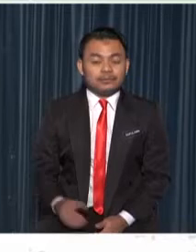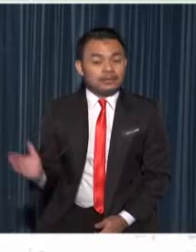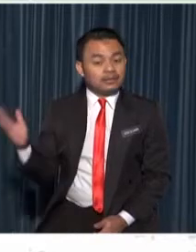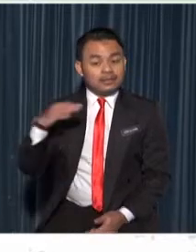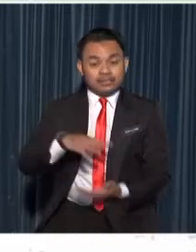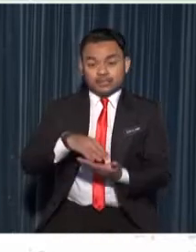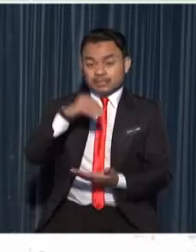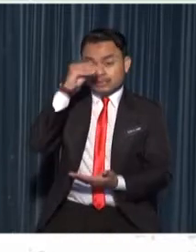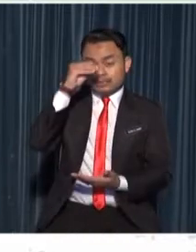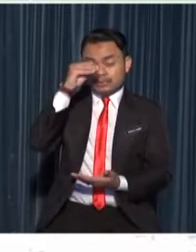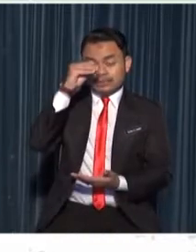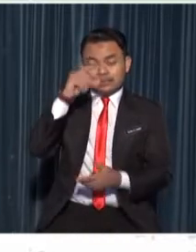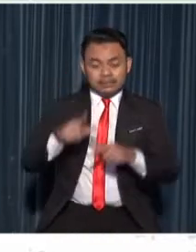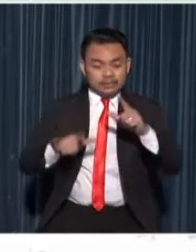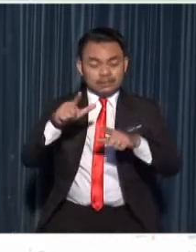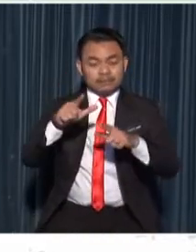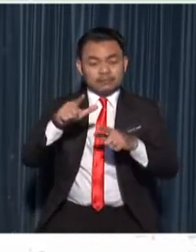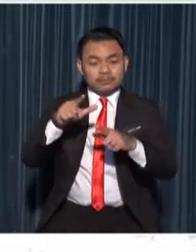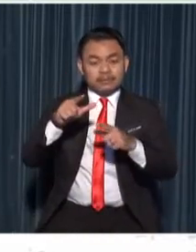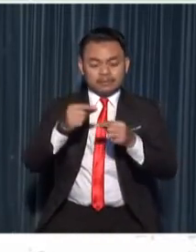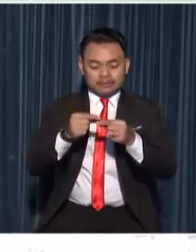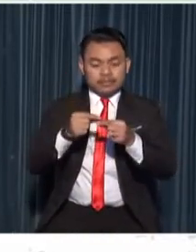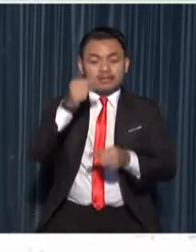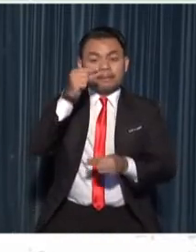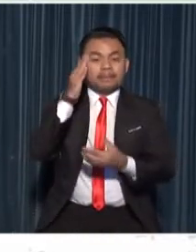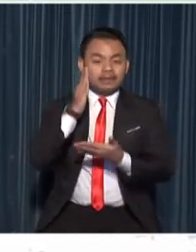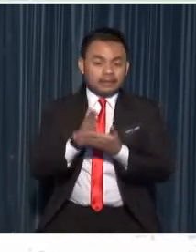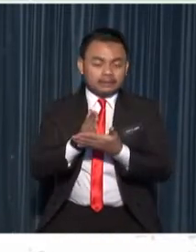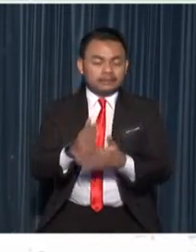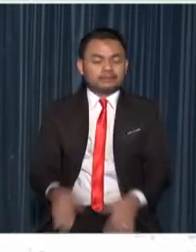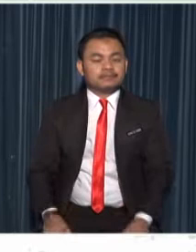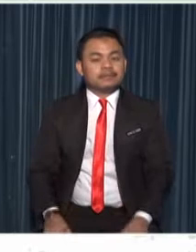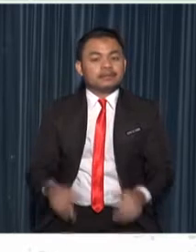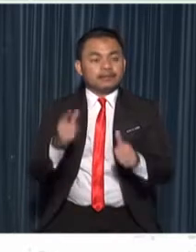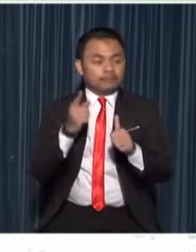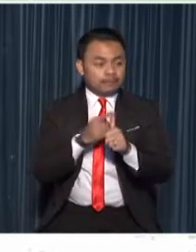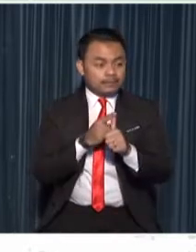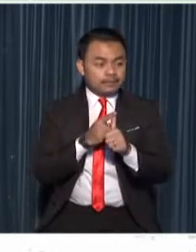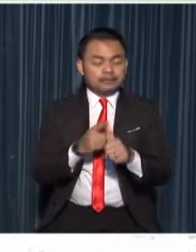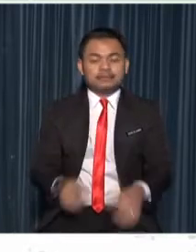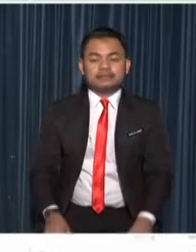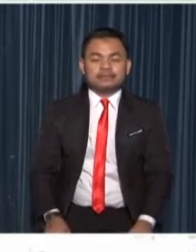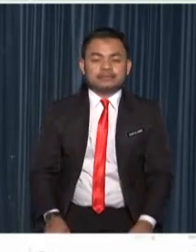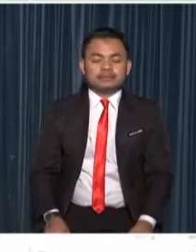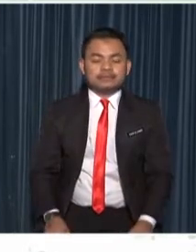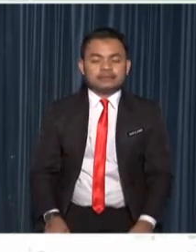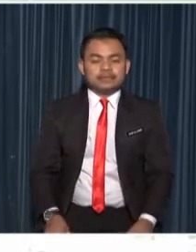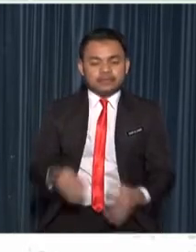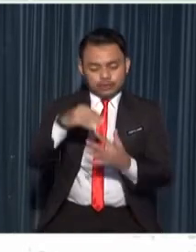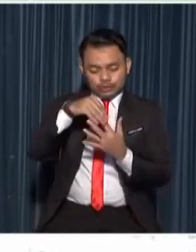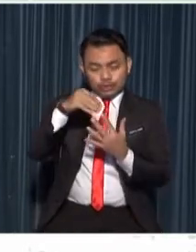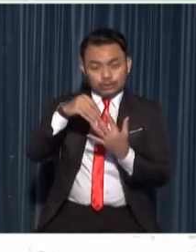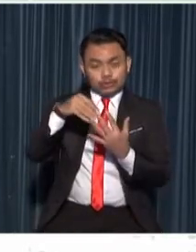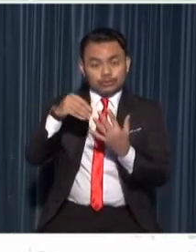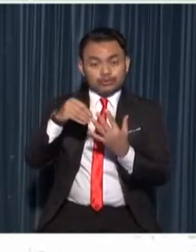let's learn the steps in stem cutting the first step is to choose the